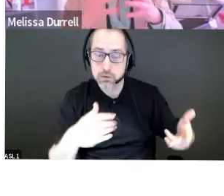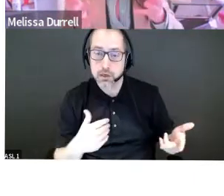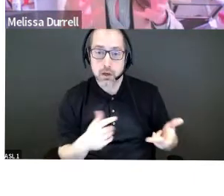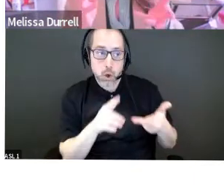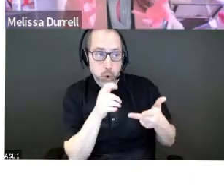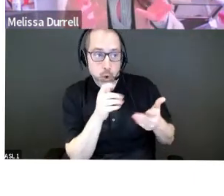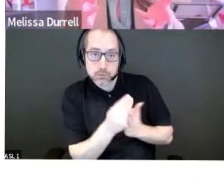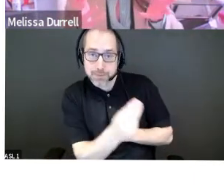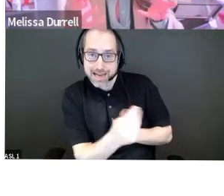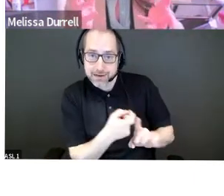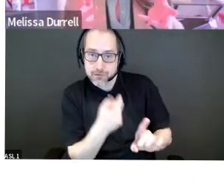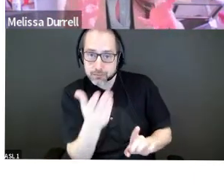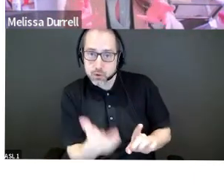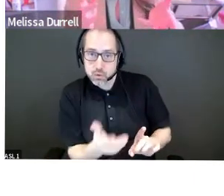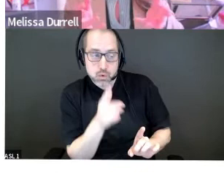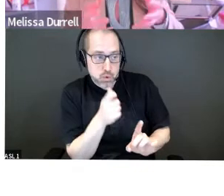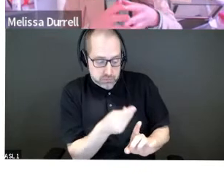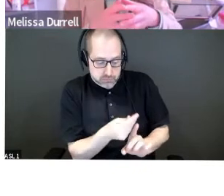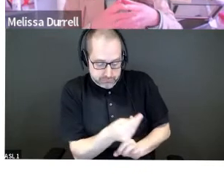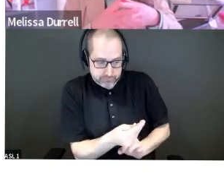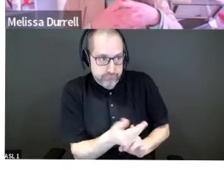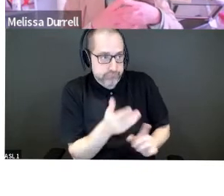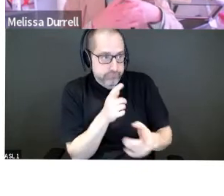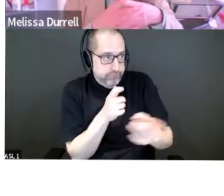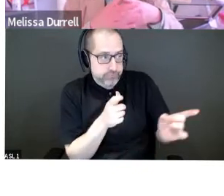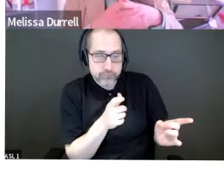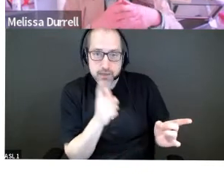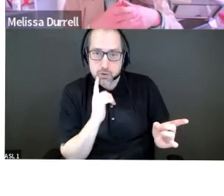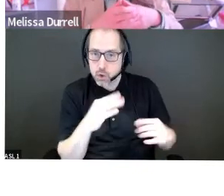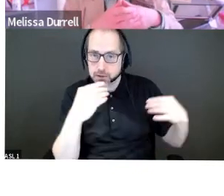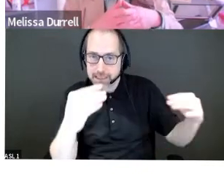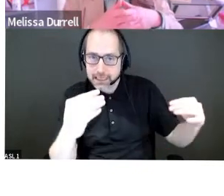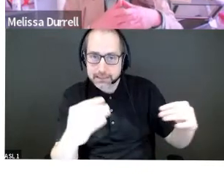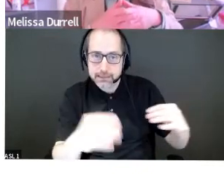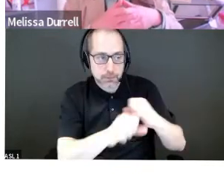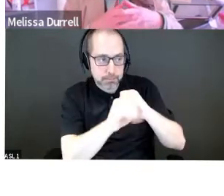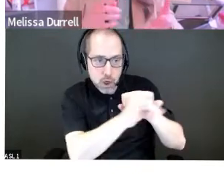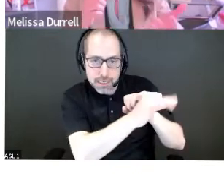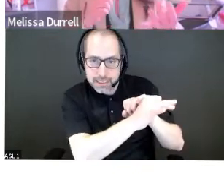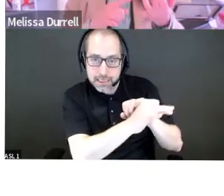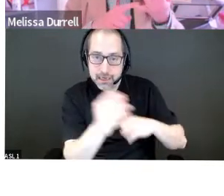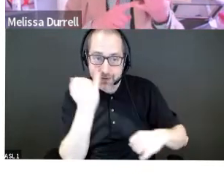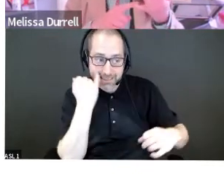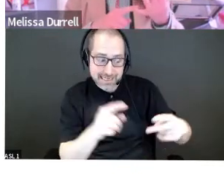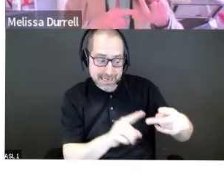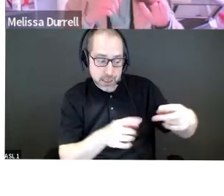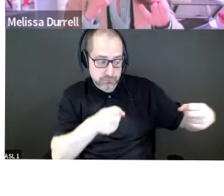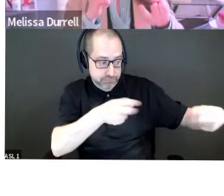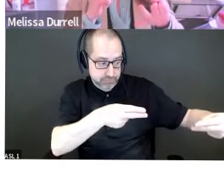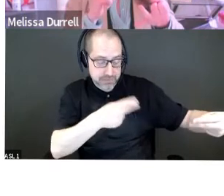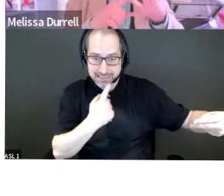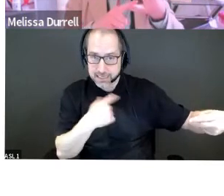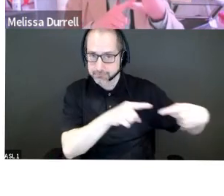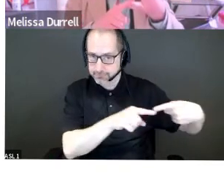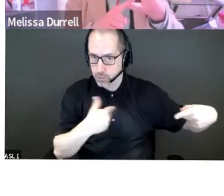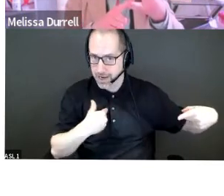Uh, so any kind of describe your sales and marketing strategies. If I see another deck that says to me, we've got a website, we're going